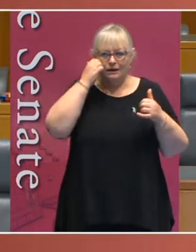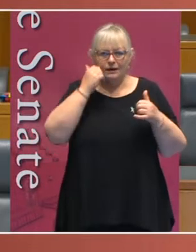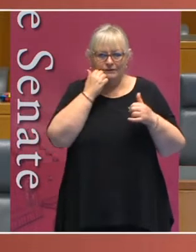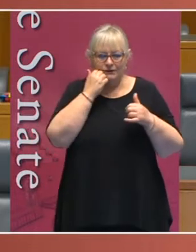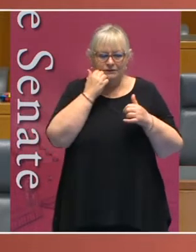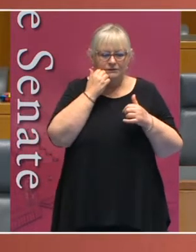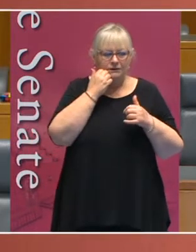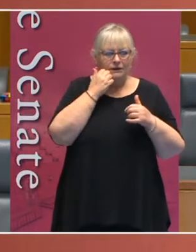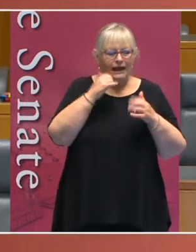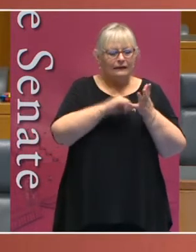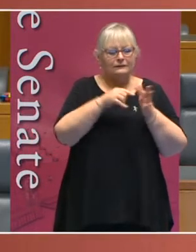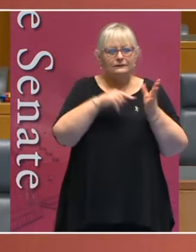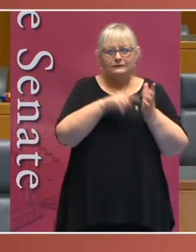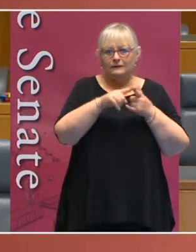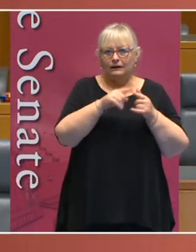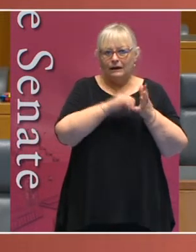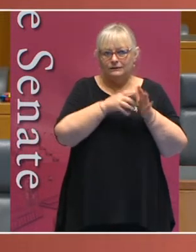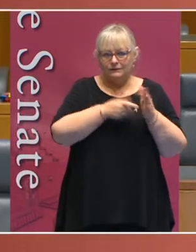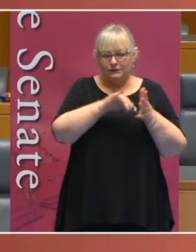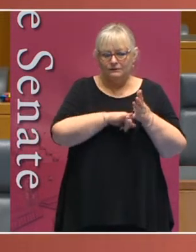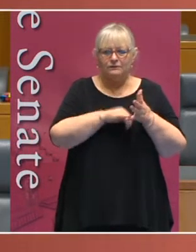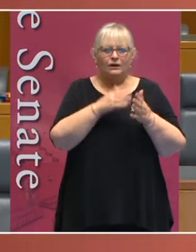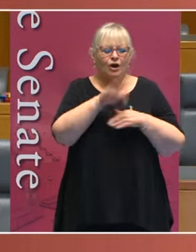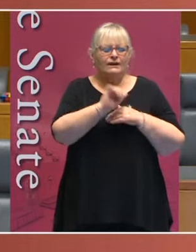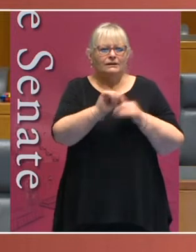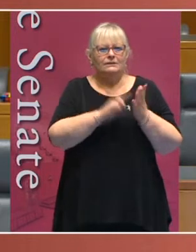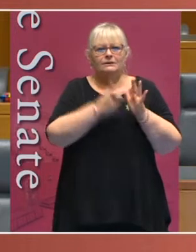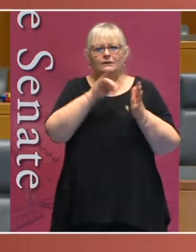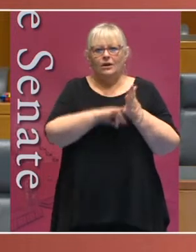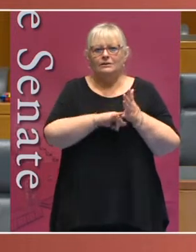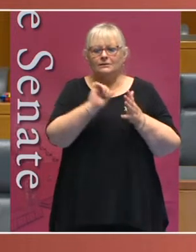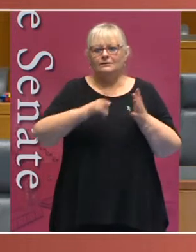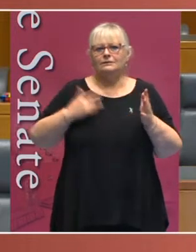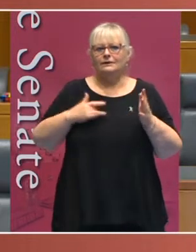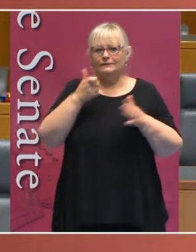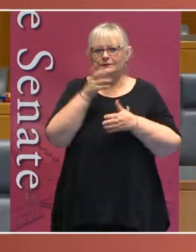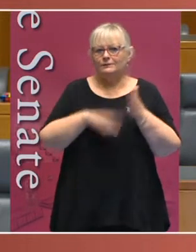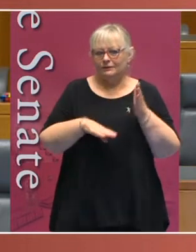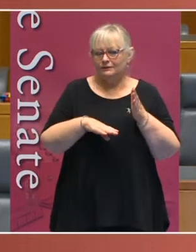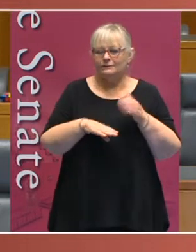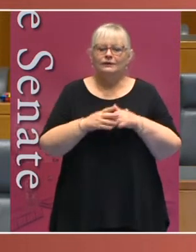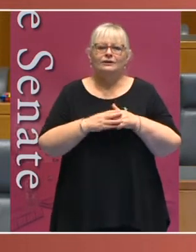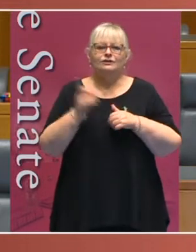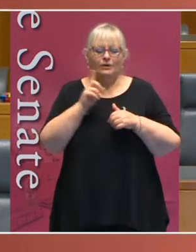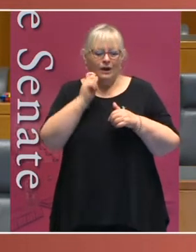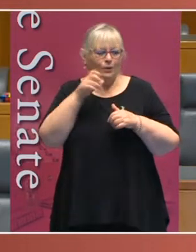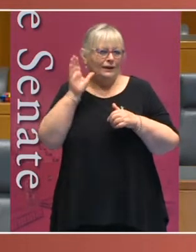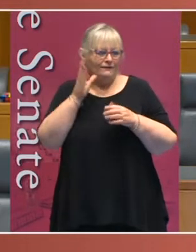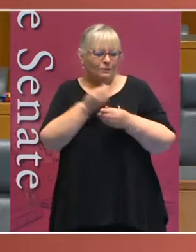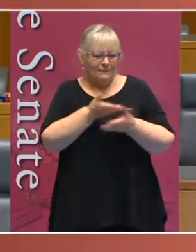about his own lived experience of a national disability insurance scheme. We will now hear from Dr Gauntlet.